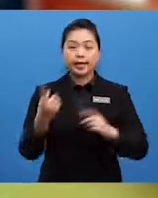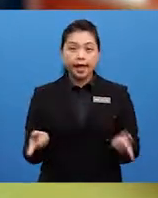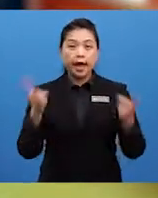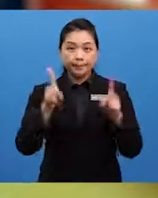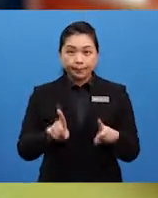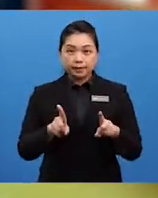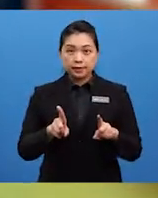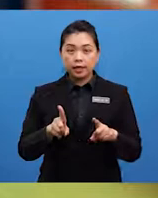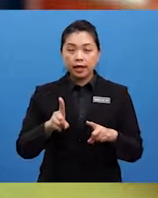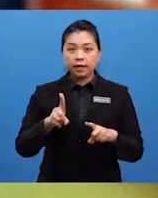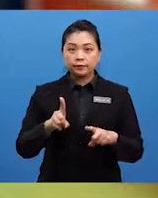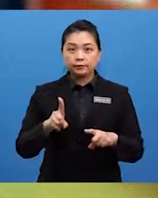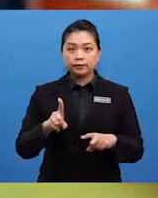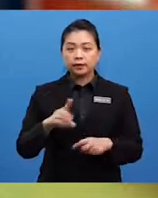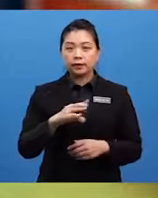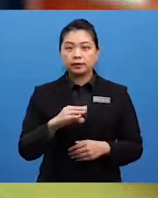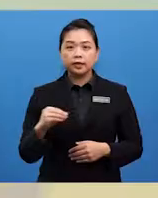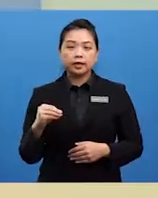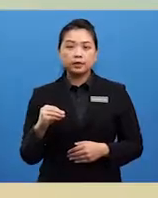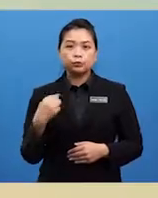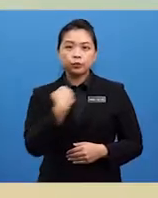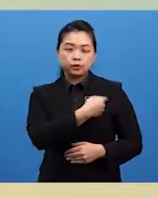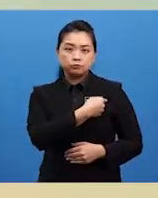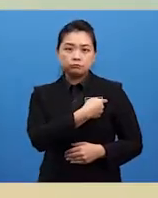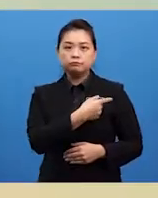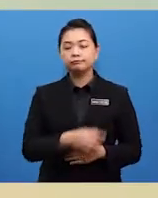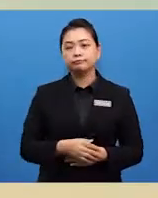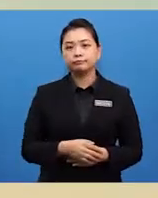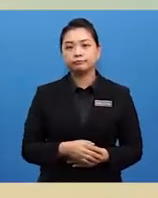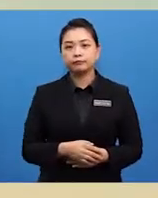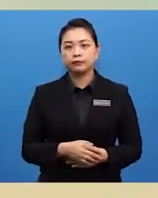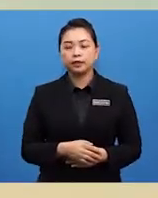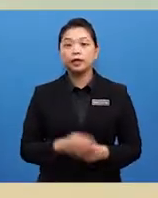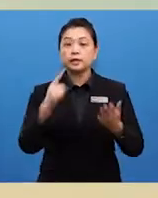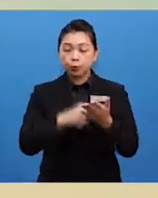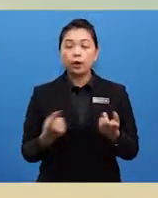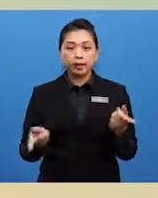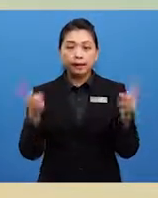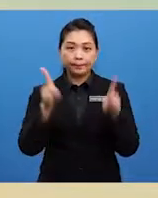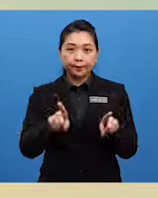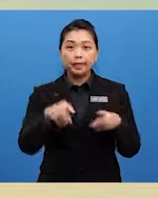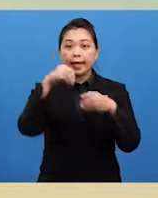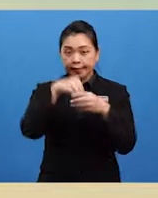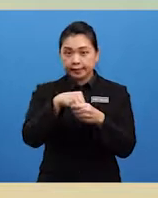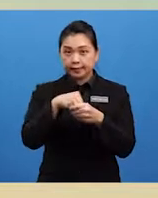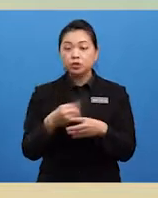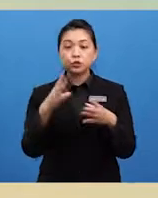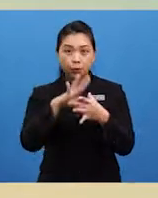at Rita's new house. This is what happened in the story.